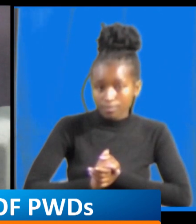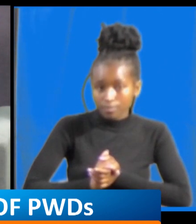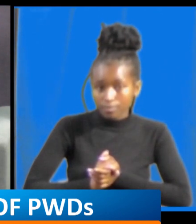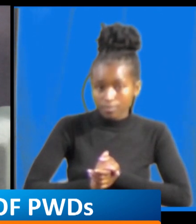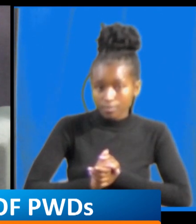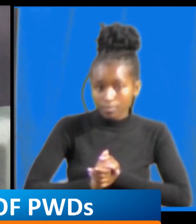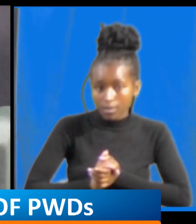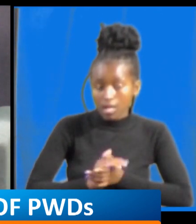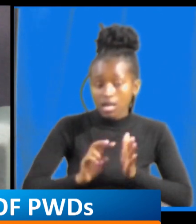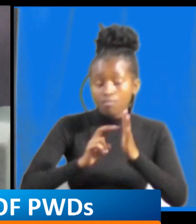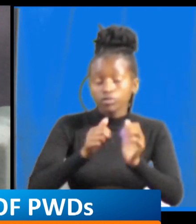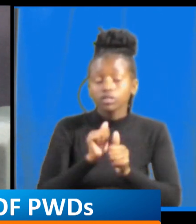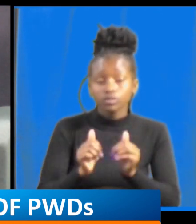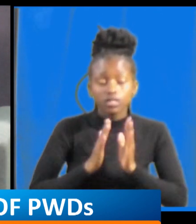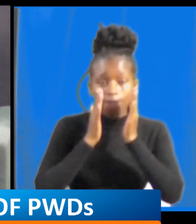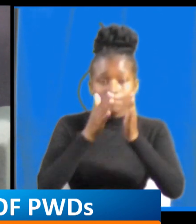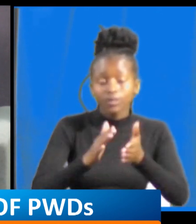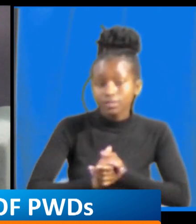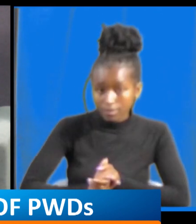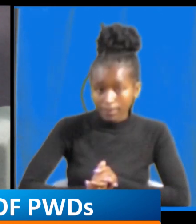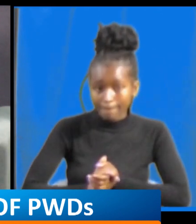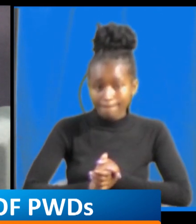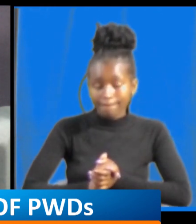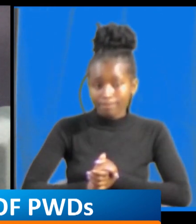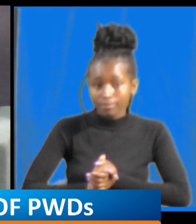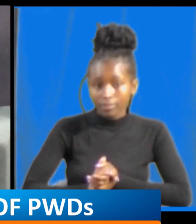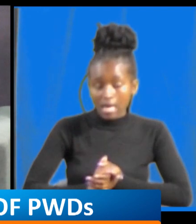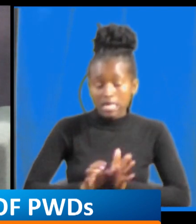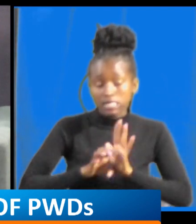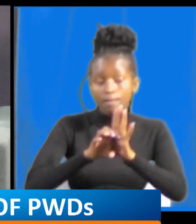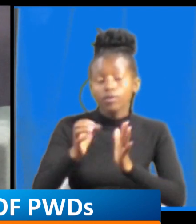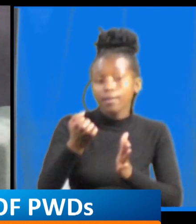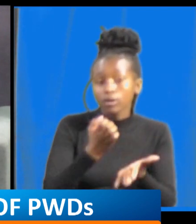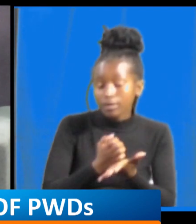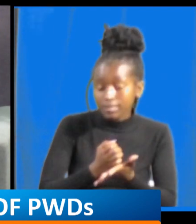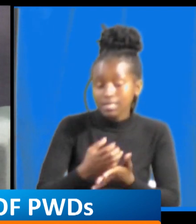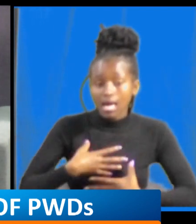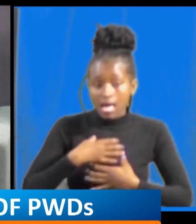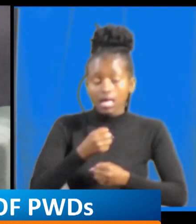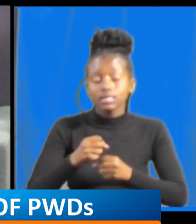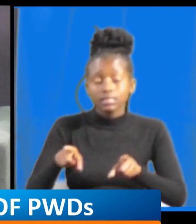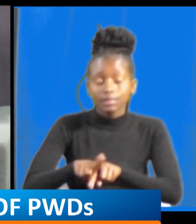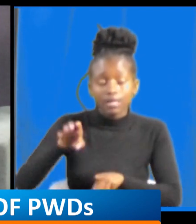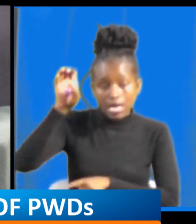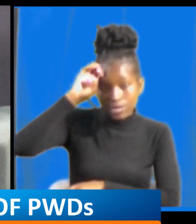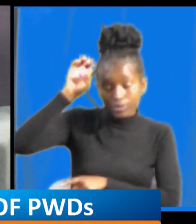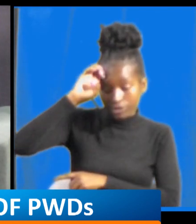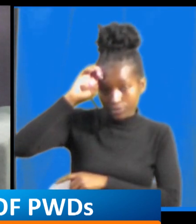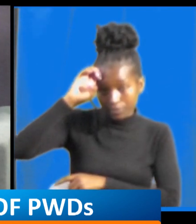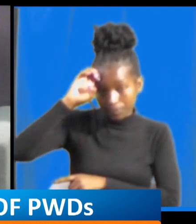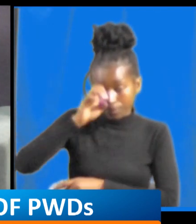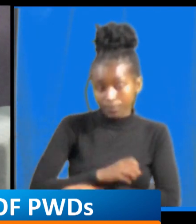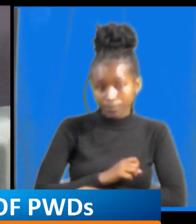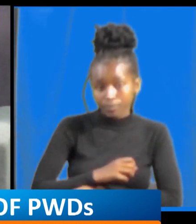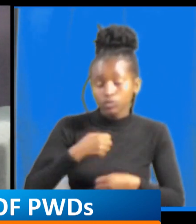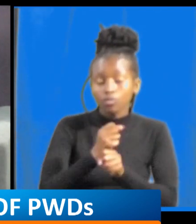project yeah that focuses on the maybe employment health and education just focusing and making sure that the